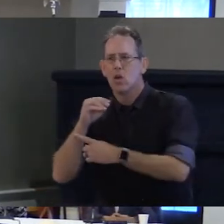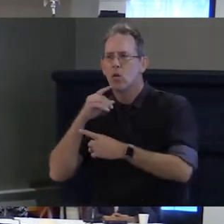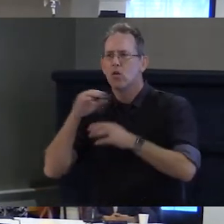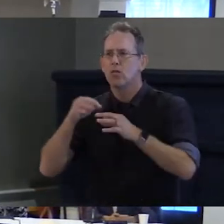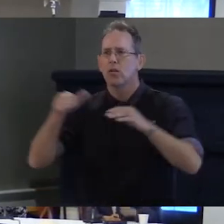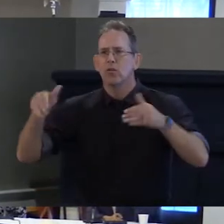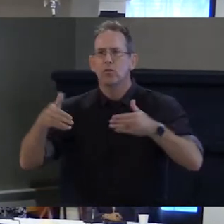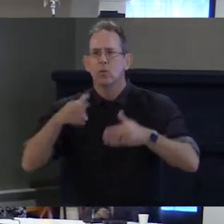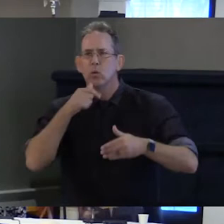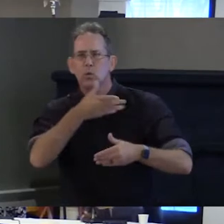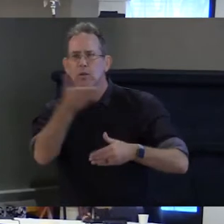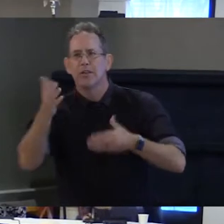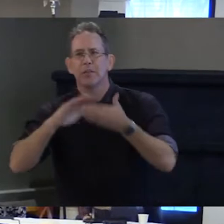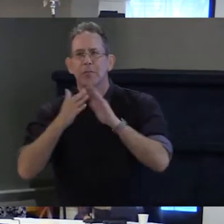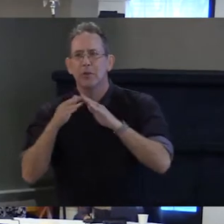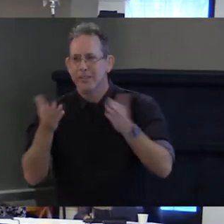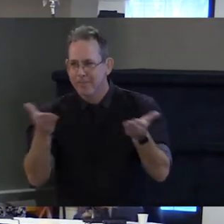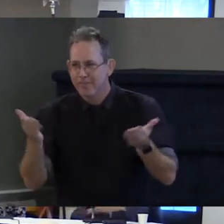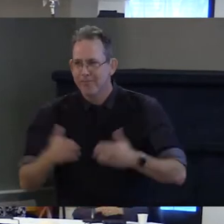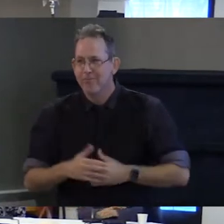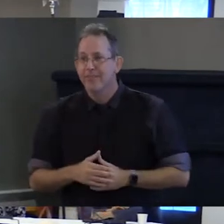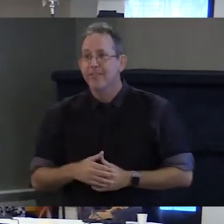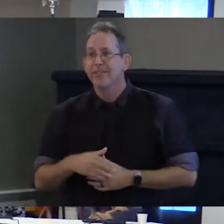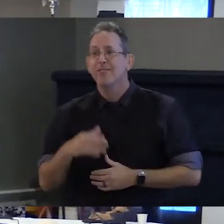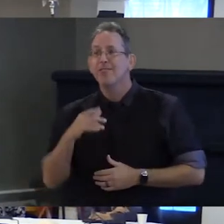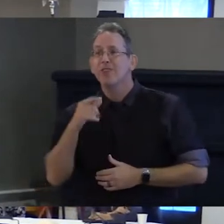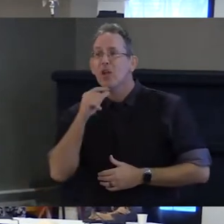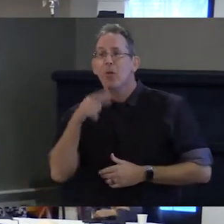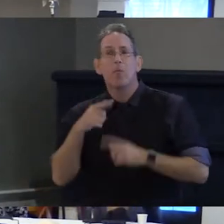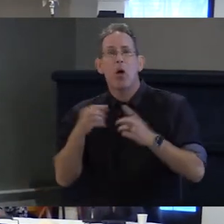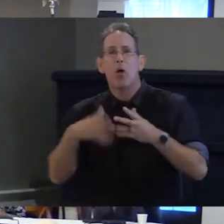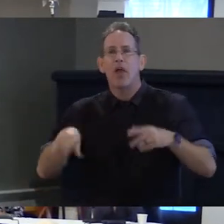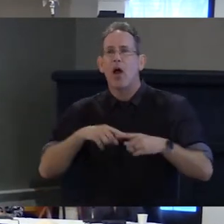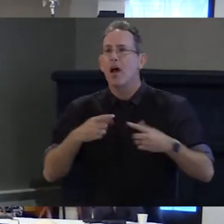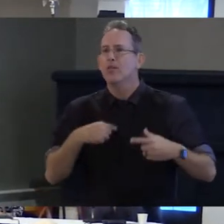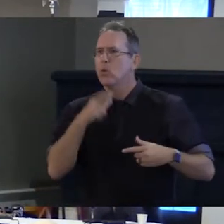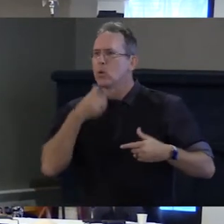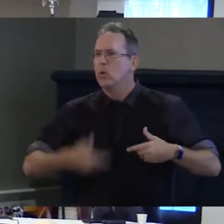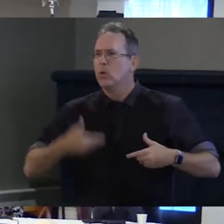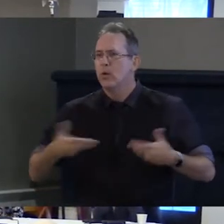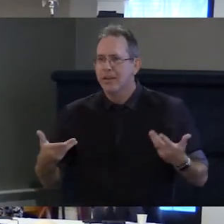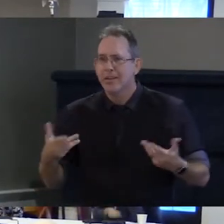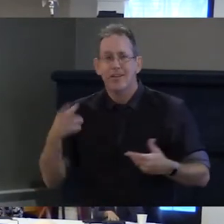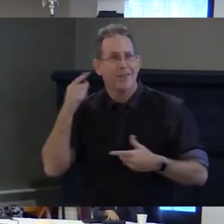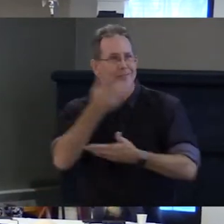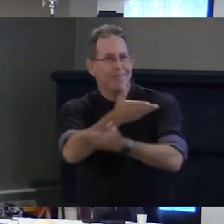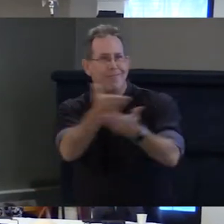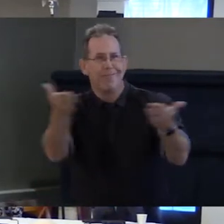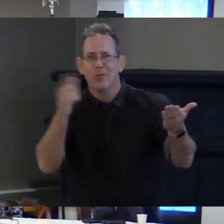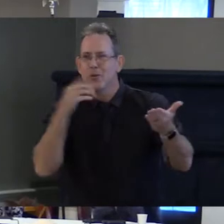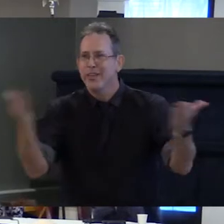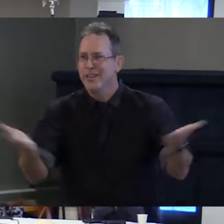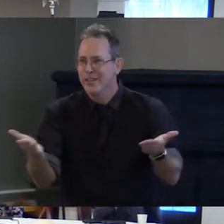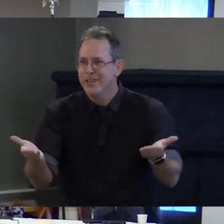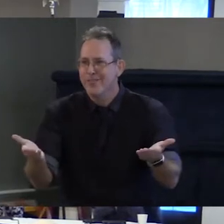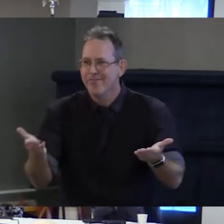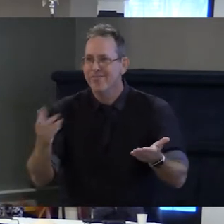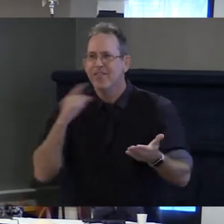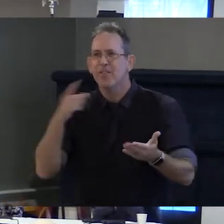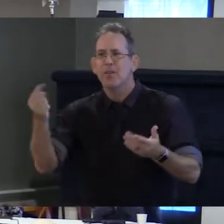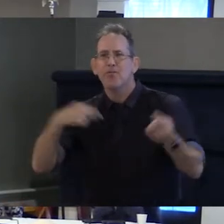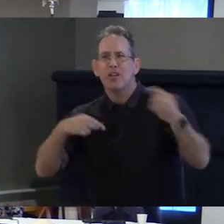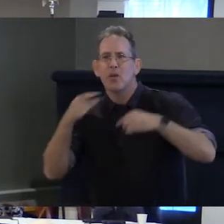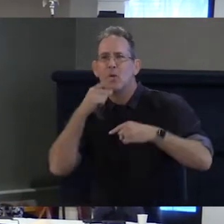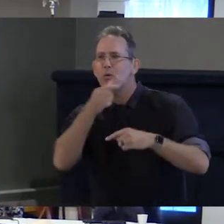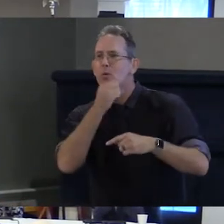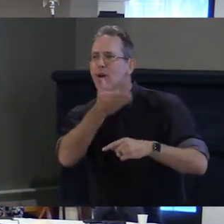about us without us all of you as leaders and members of this community to be able to bring congressional candidates together to